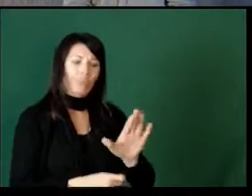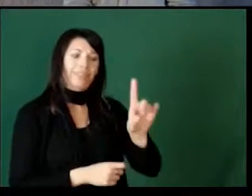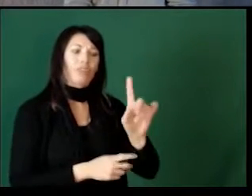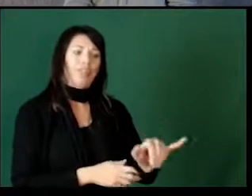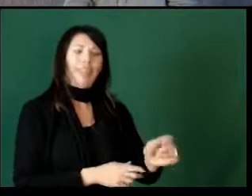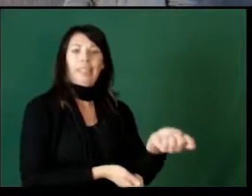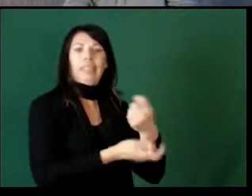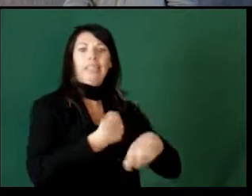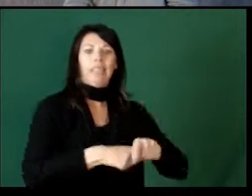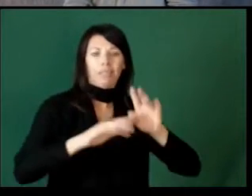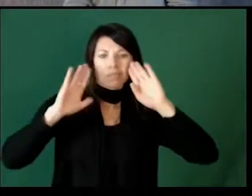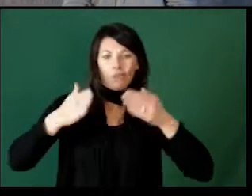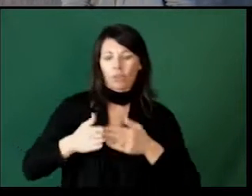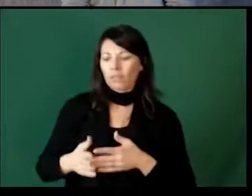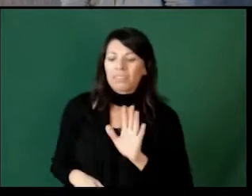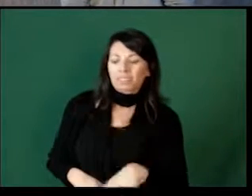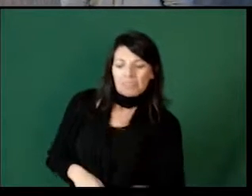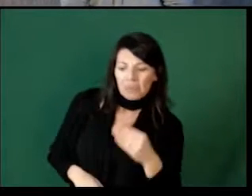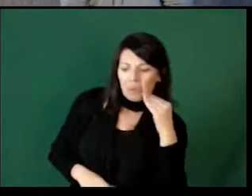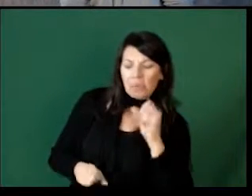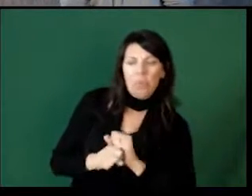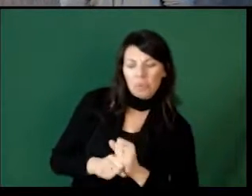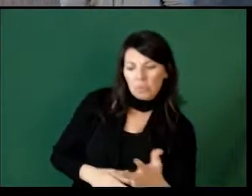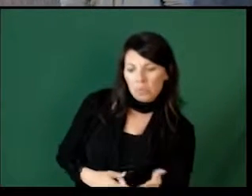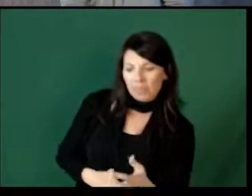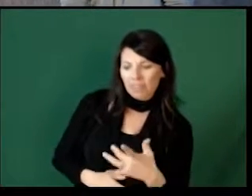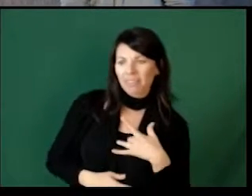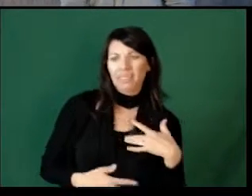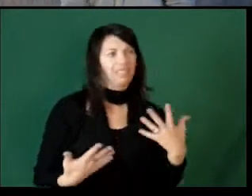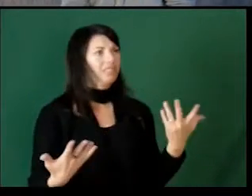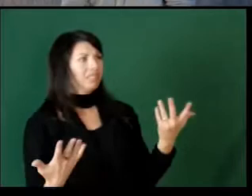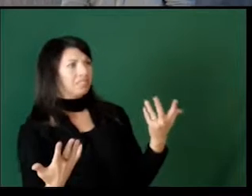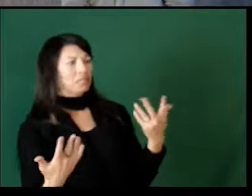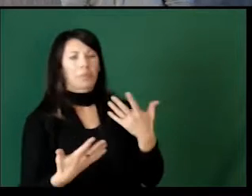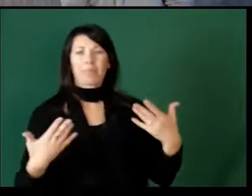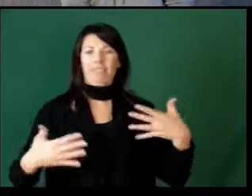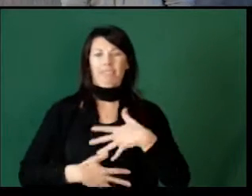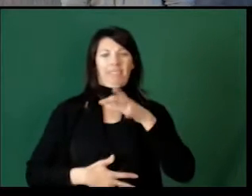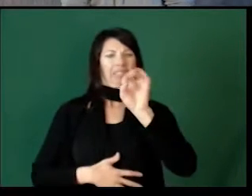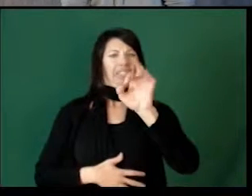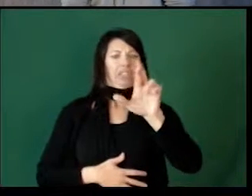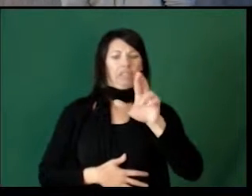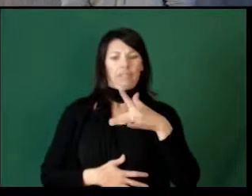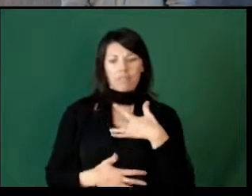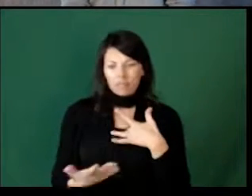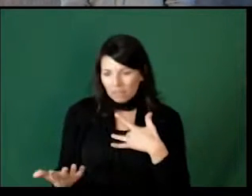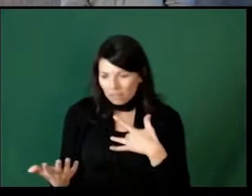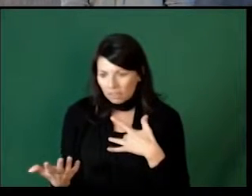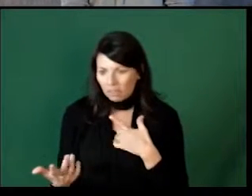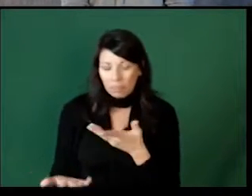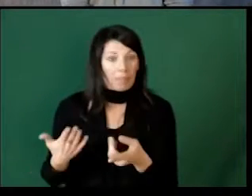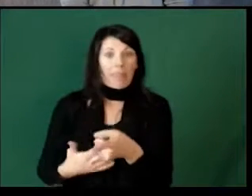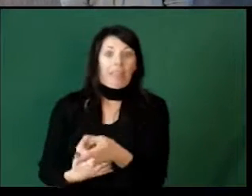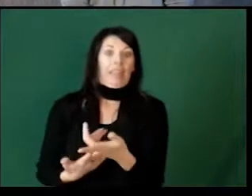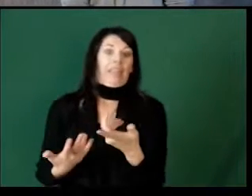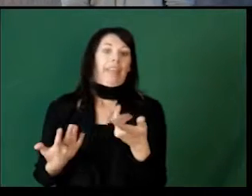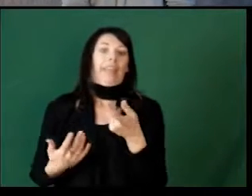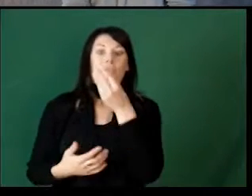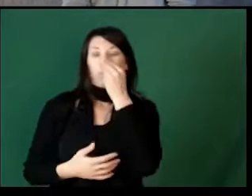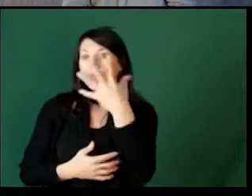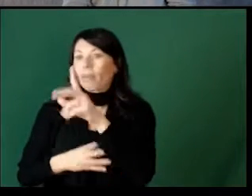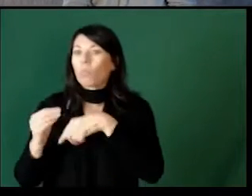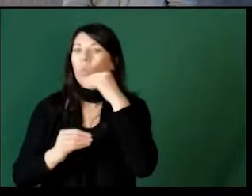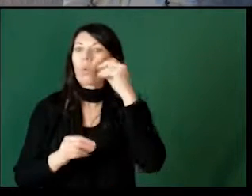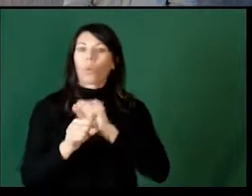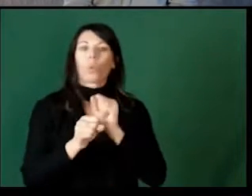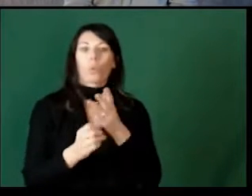celebrate their day. Versus focusing on their homework makes them feel, it's more out of fear, fear that maybe they don't care about their homework